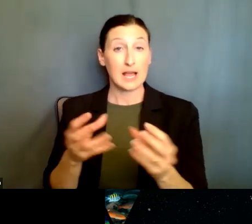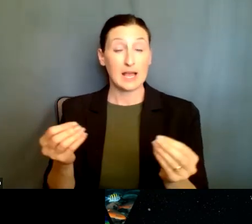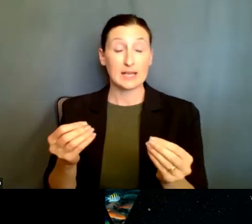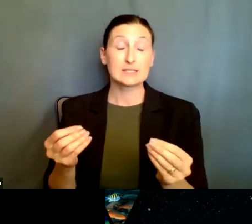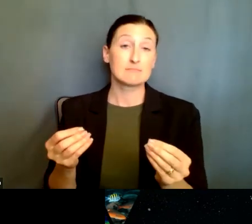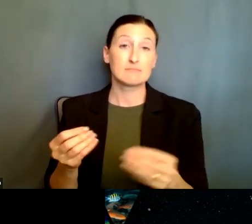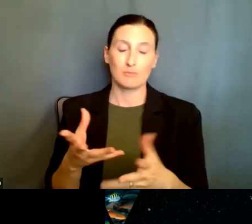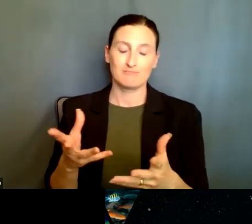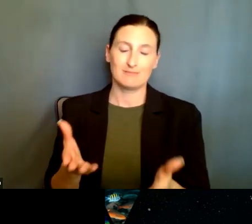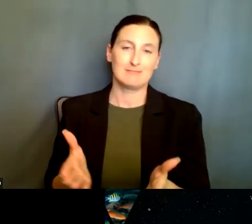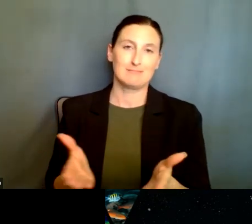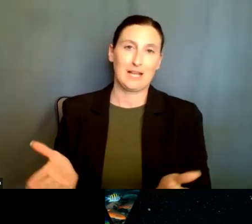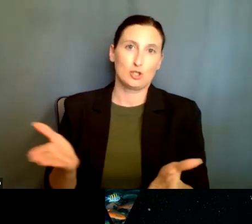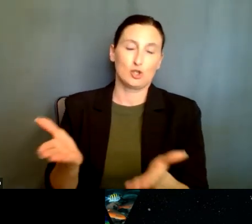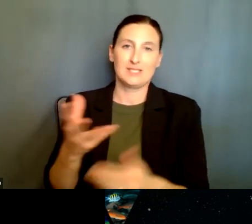of the AI initiative?